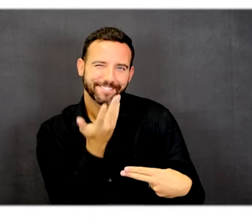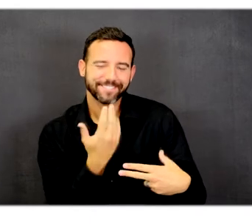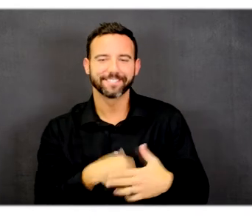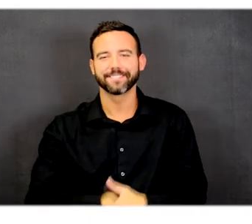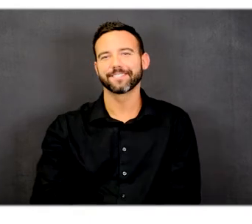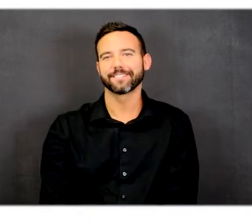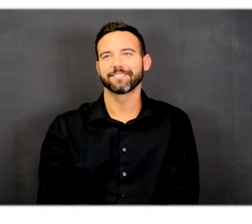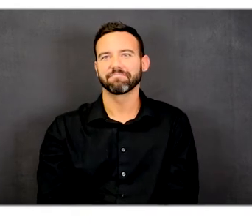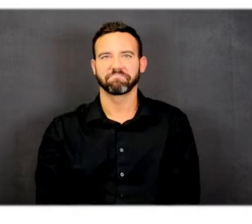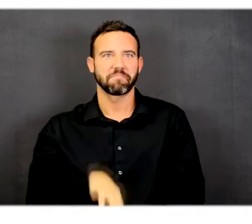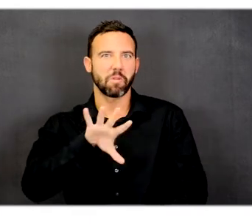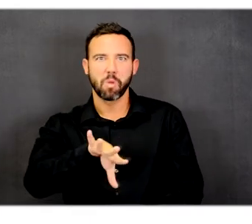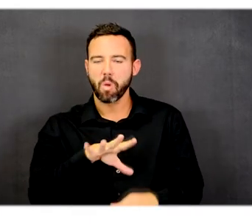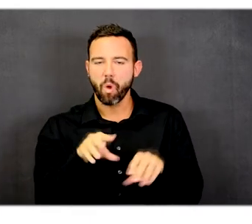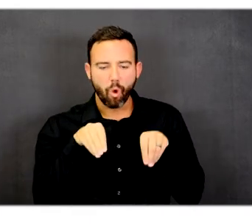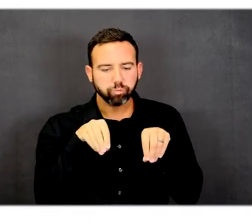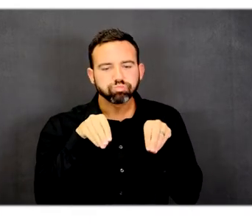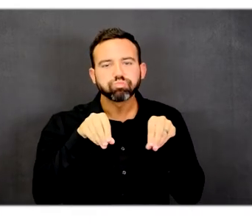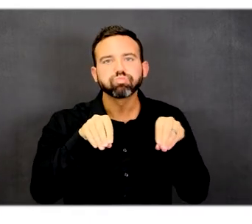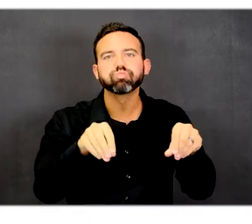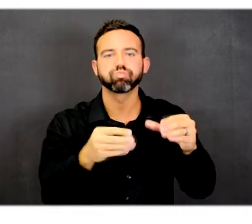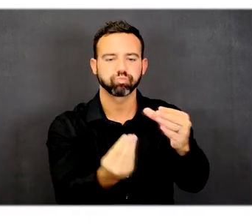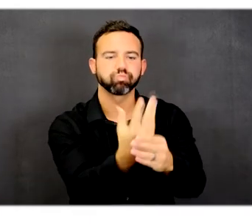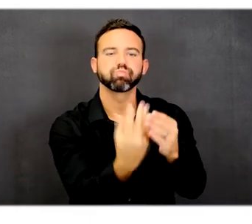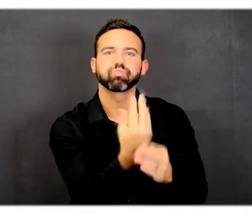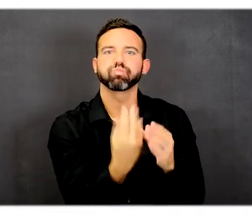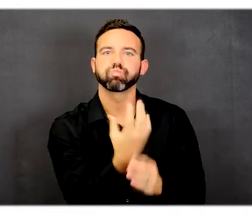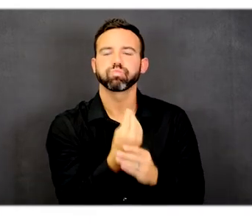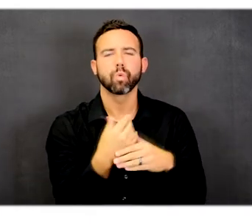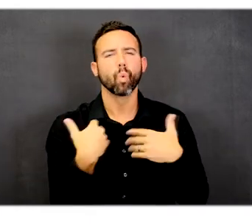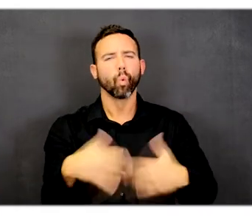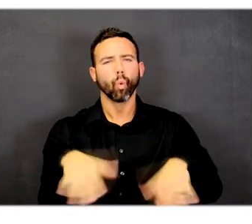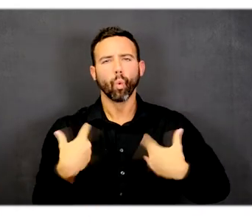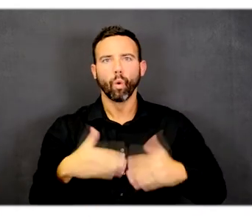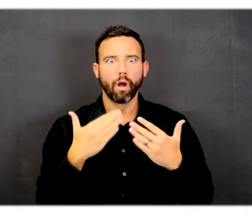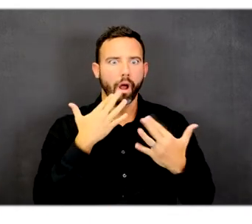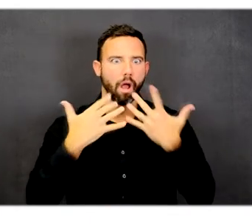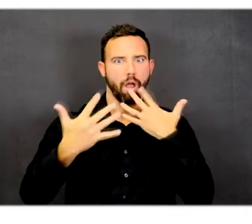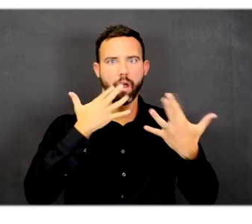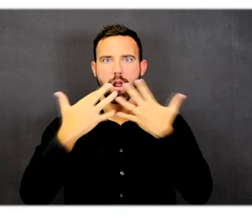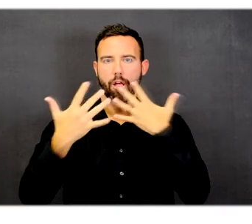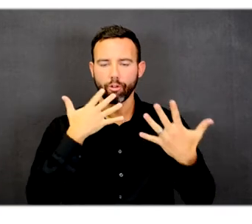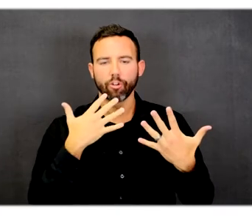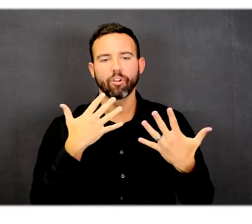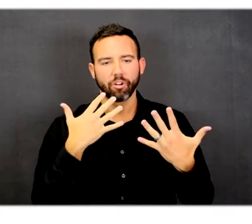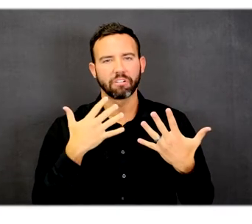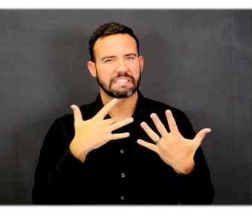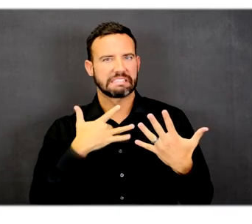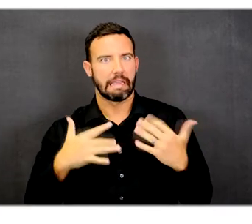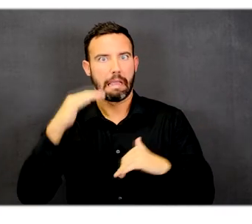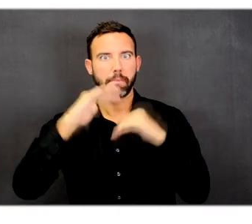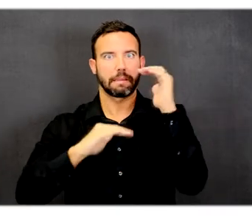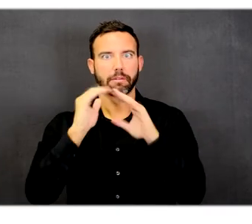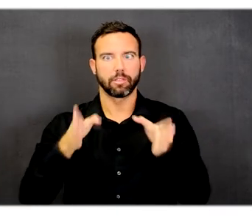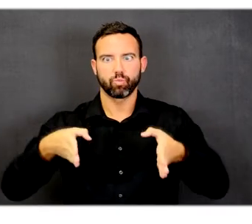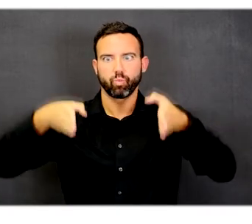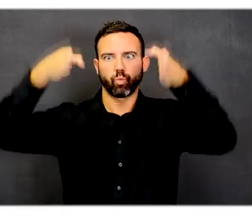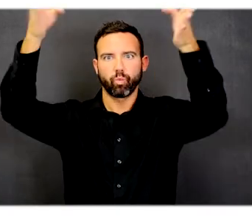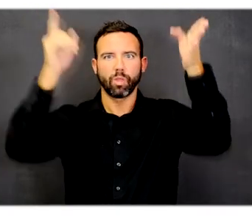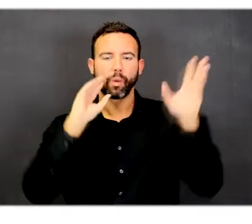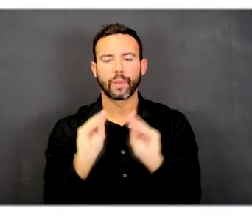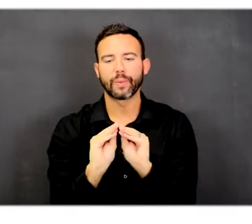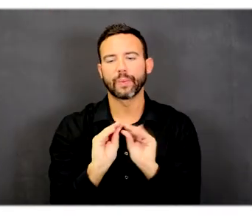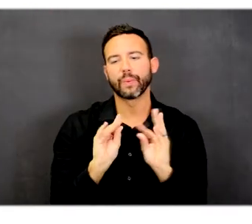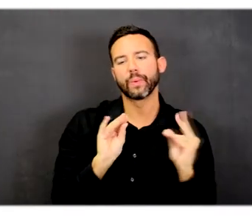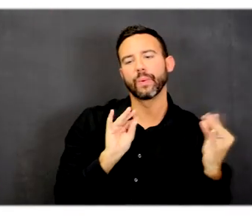Those are naturally planted areas that have a lot of color in them. They are close to the building so they make a very nice